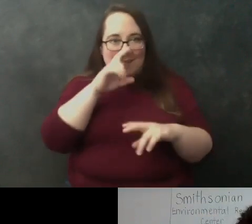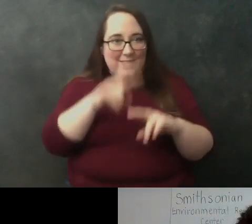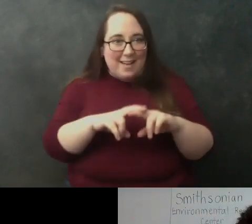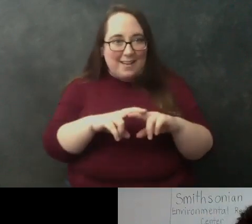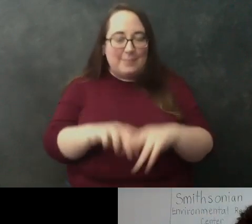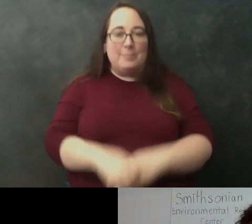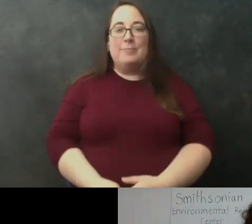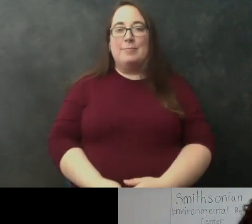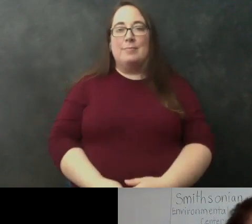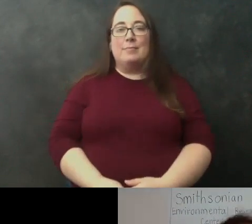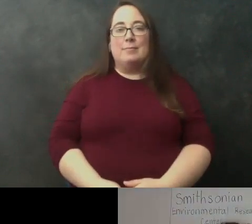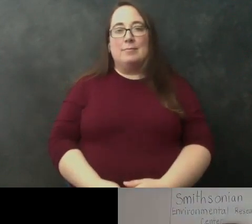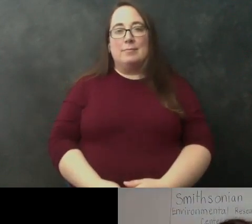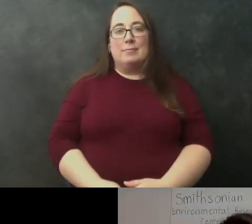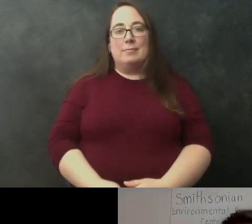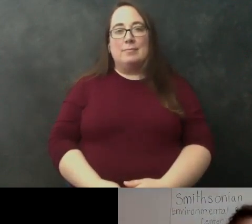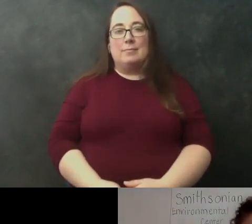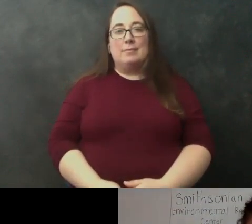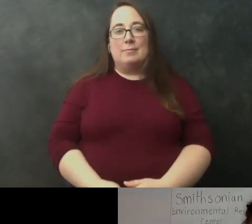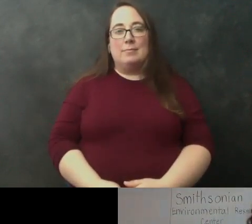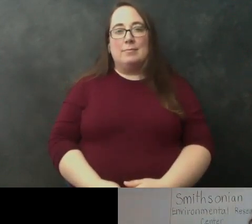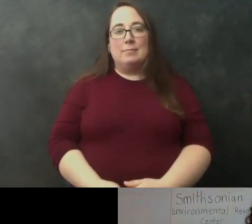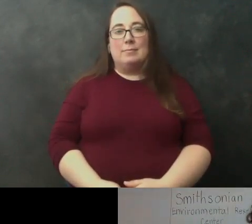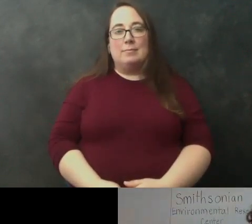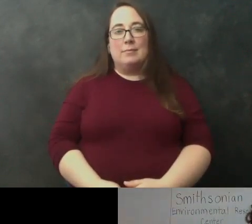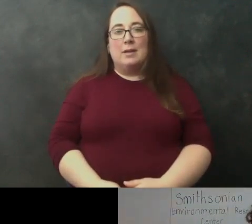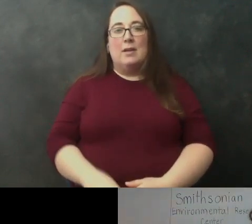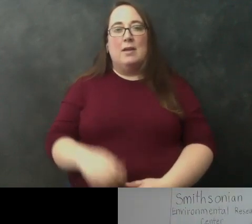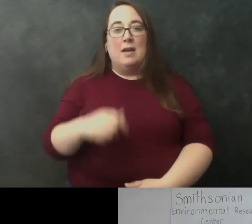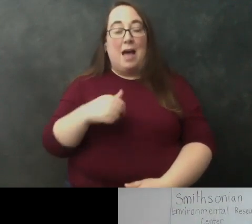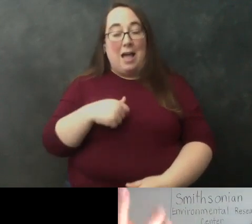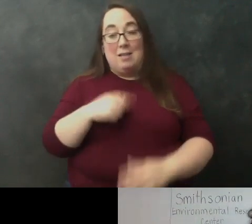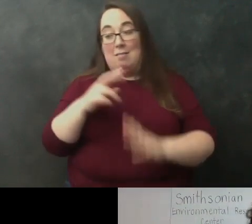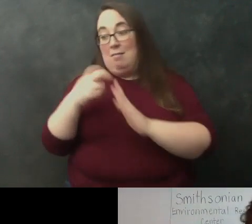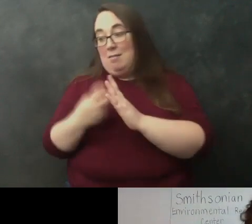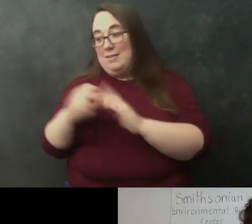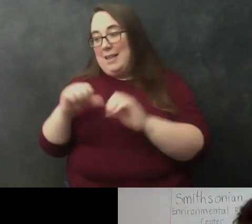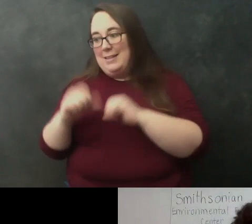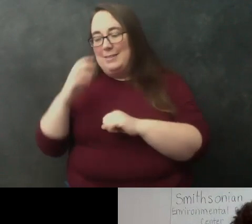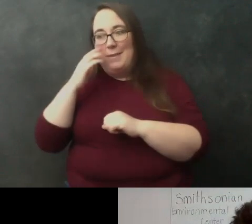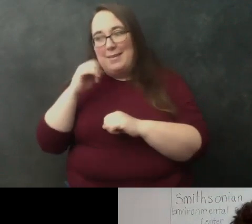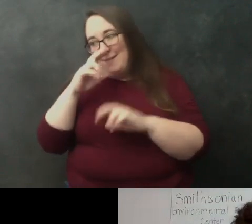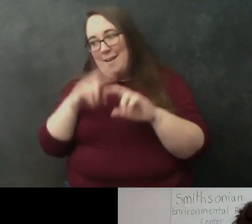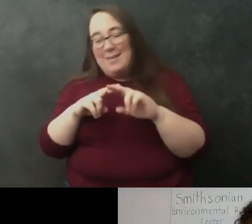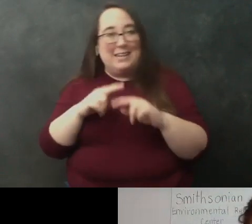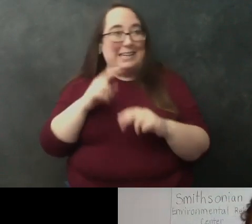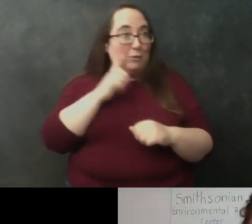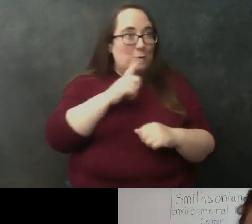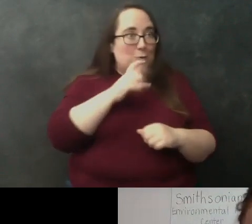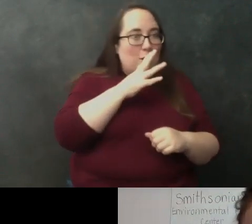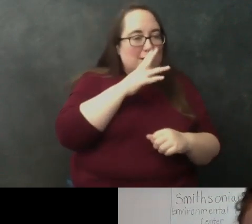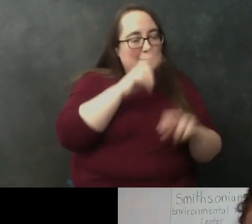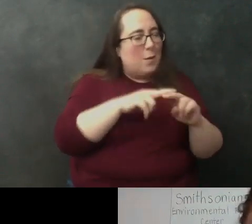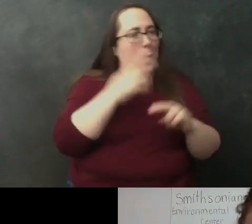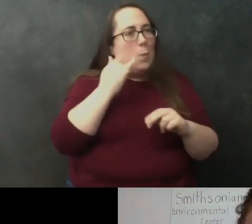why i mean to me i got into science because i find it really fun and just hearing you talk about it's really fun but why did you